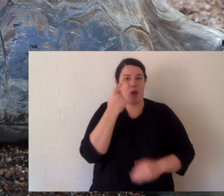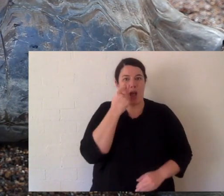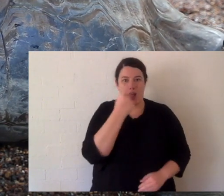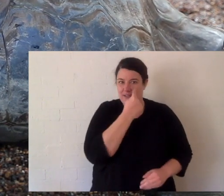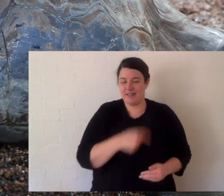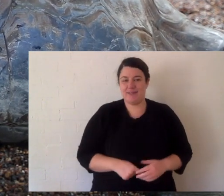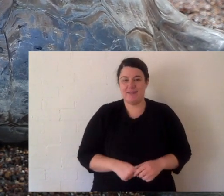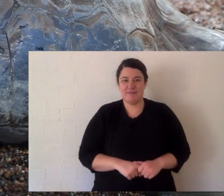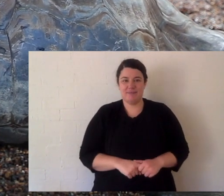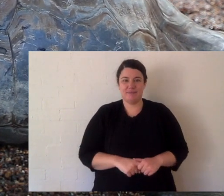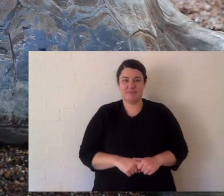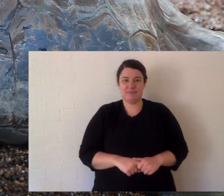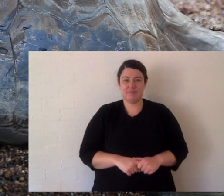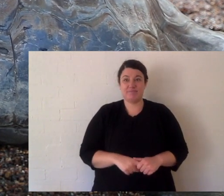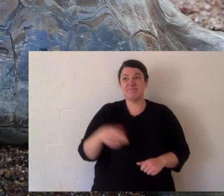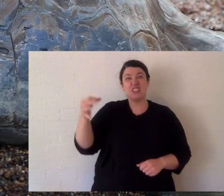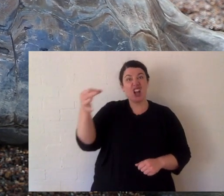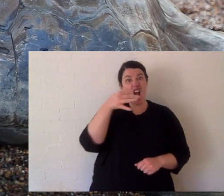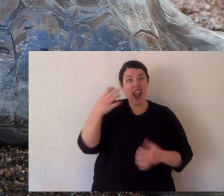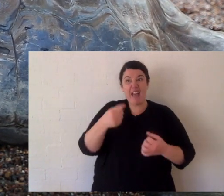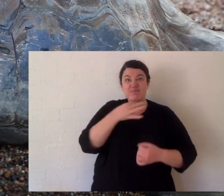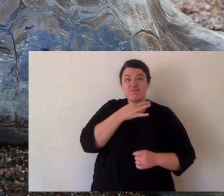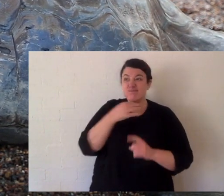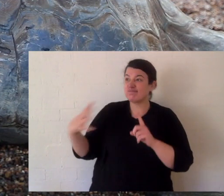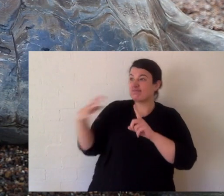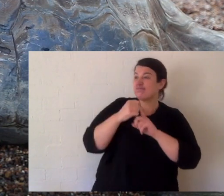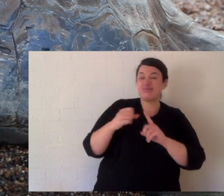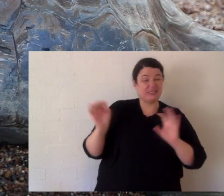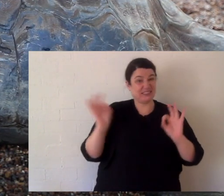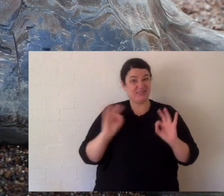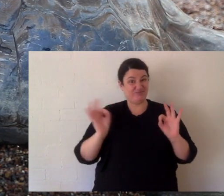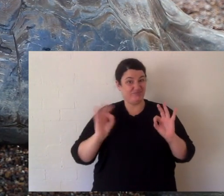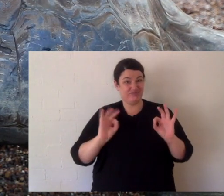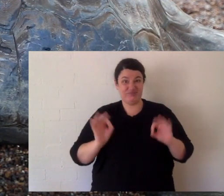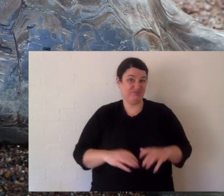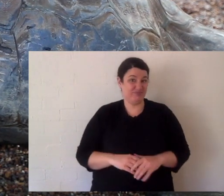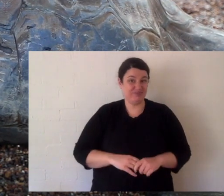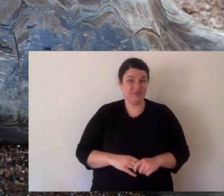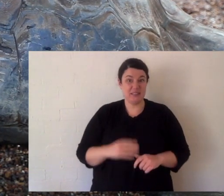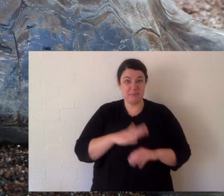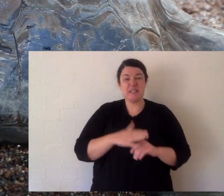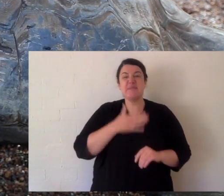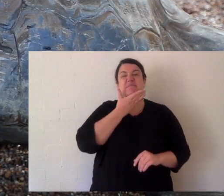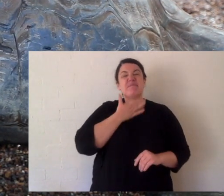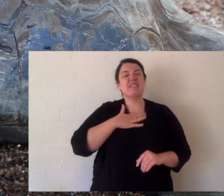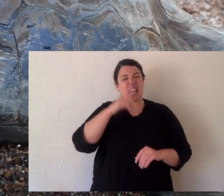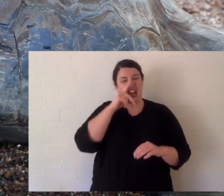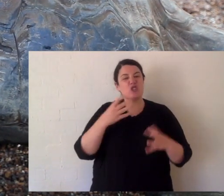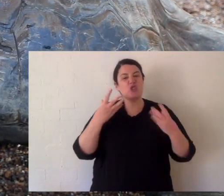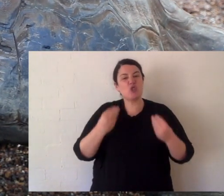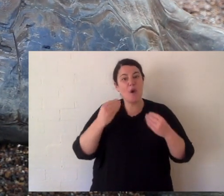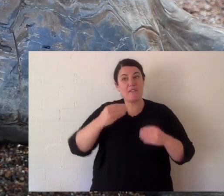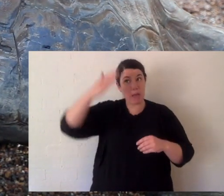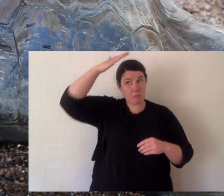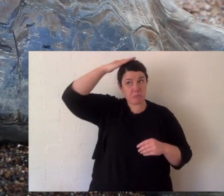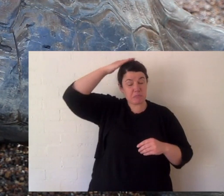quite a soft neck, because on the islands, they actually don't have any predators, or many, certainly not nowadays. So the skin here is quite soft,